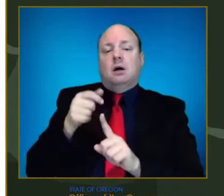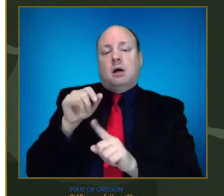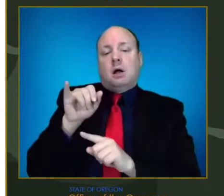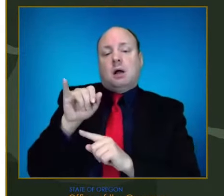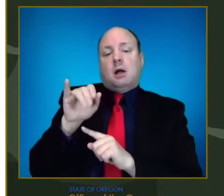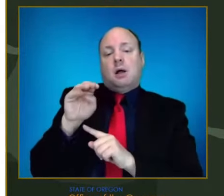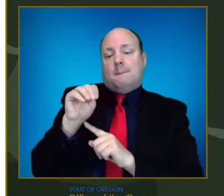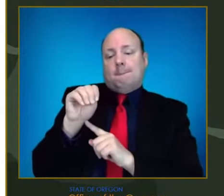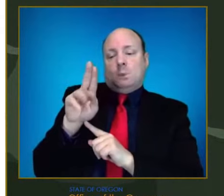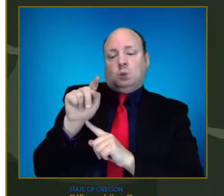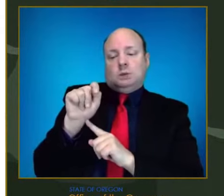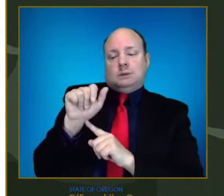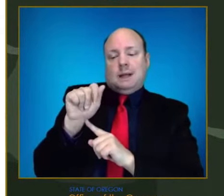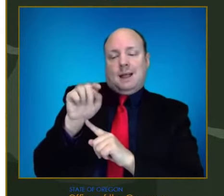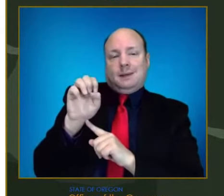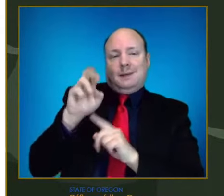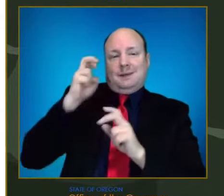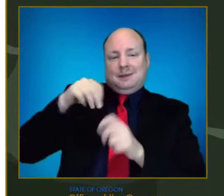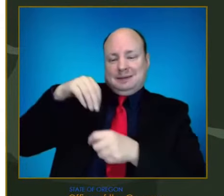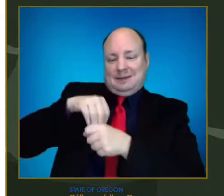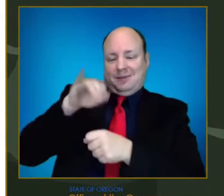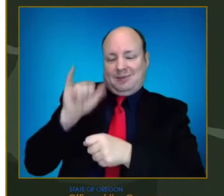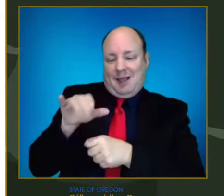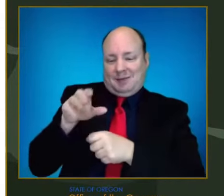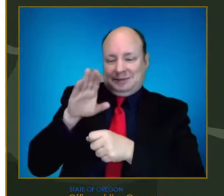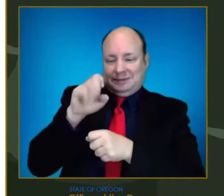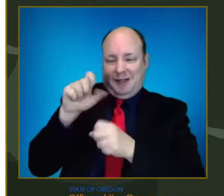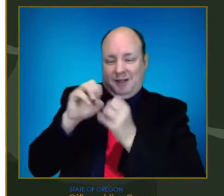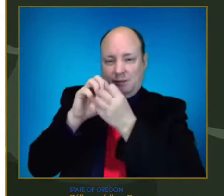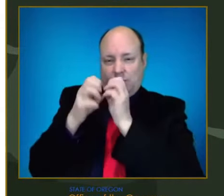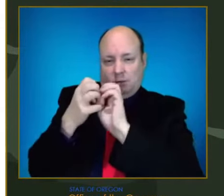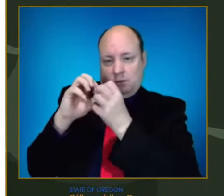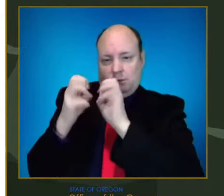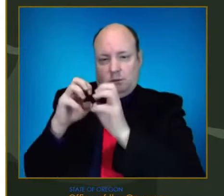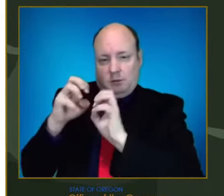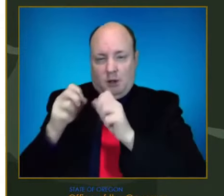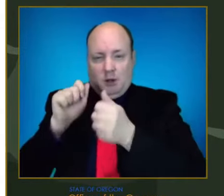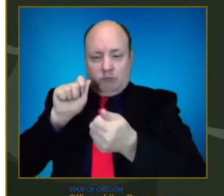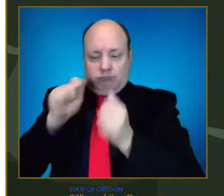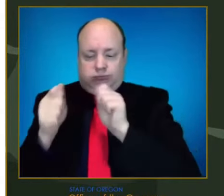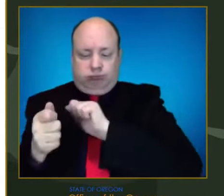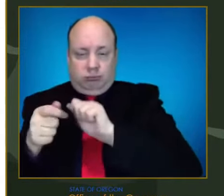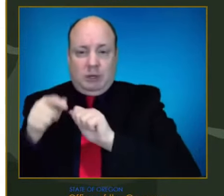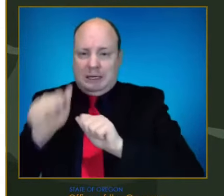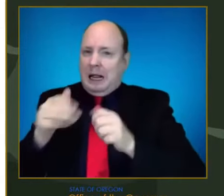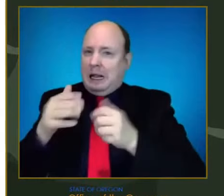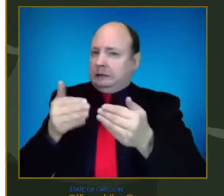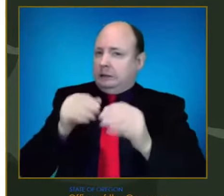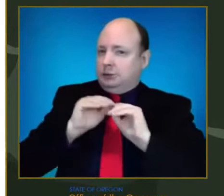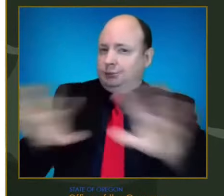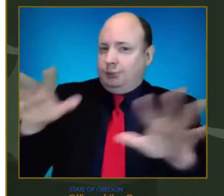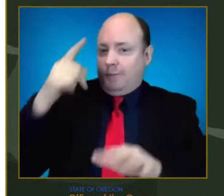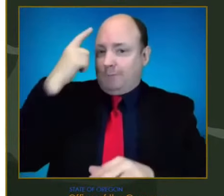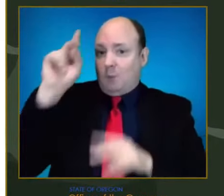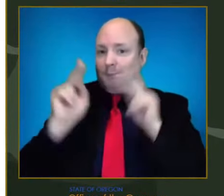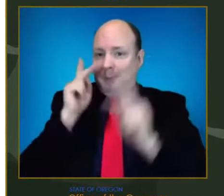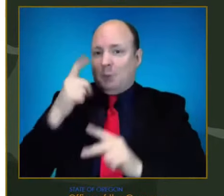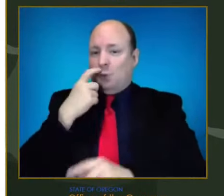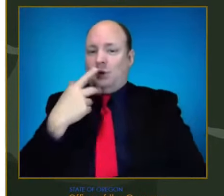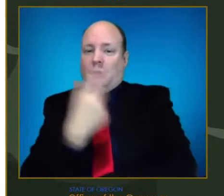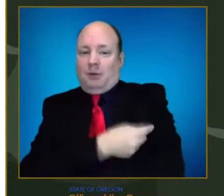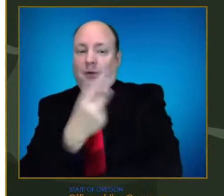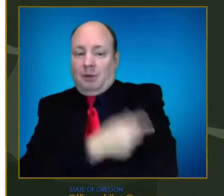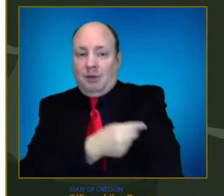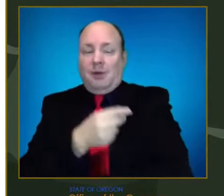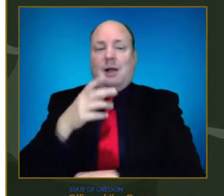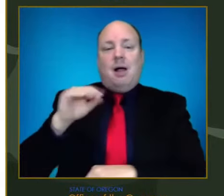spread faster. And that is something we measured through R-naught. And that's the, even without immune escape, this virus would